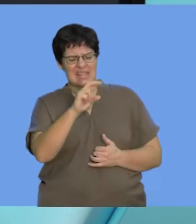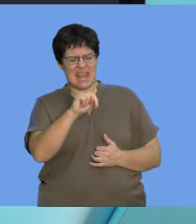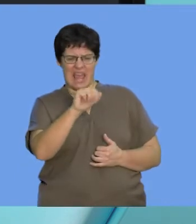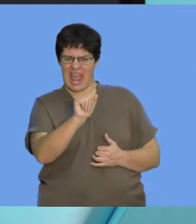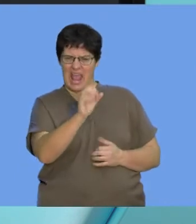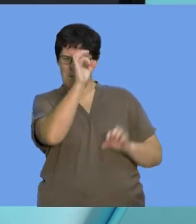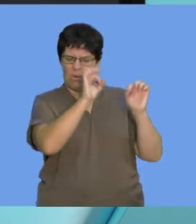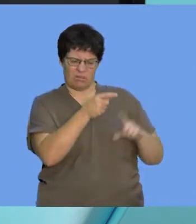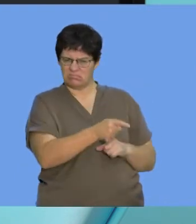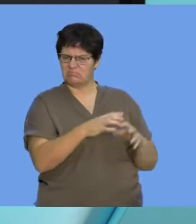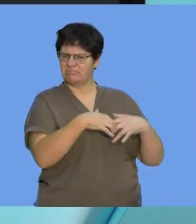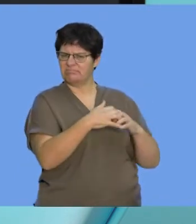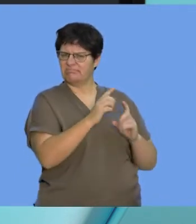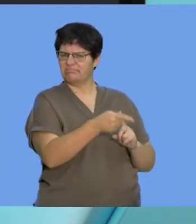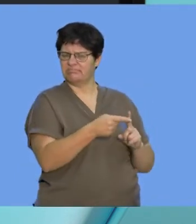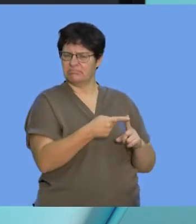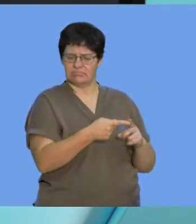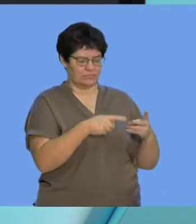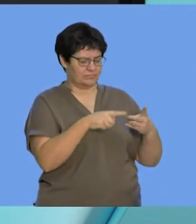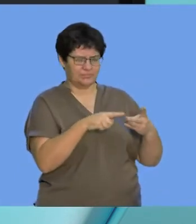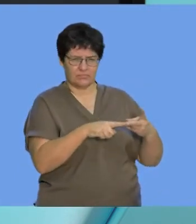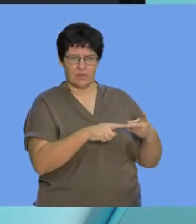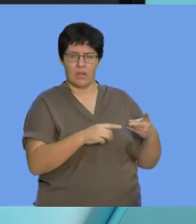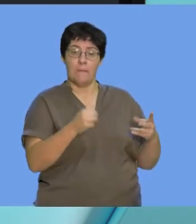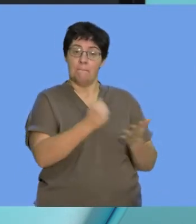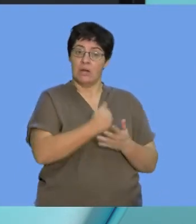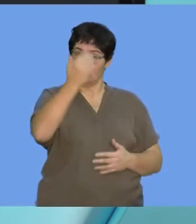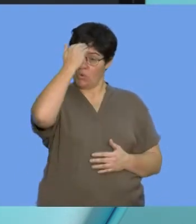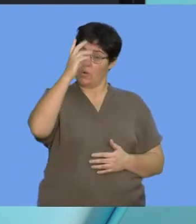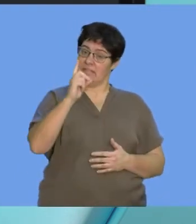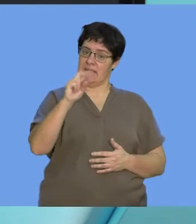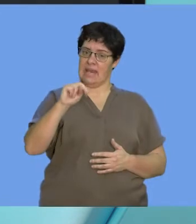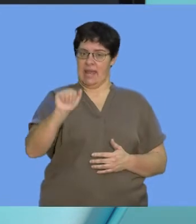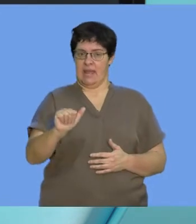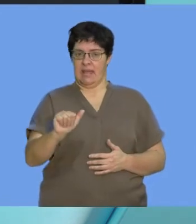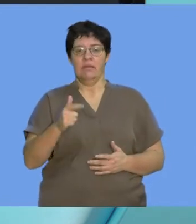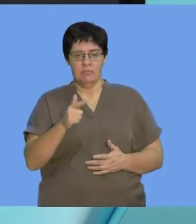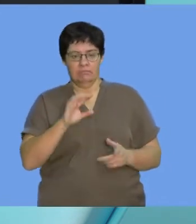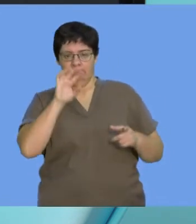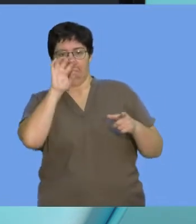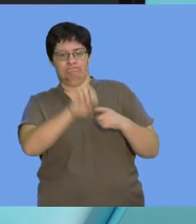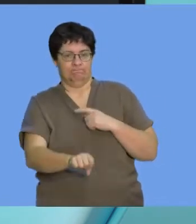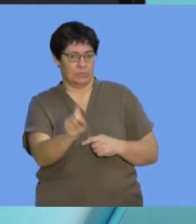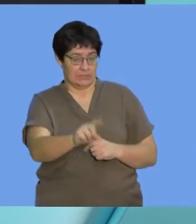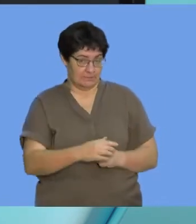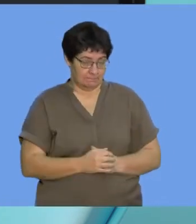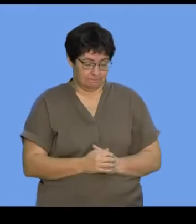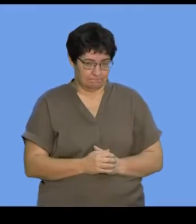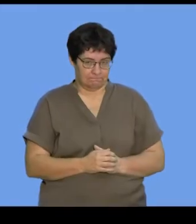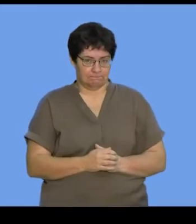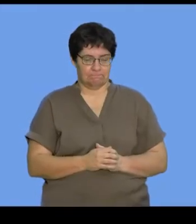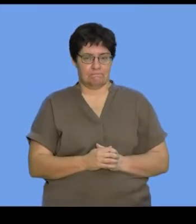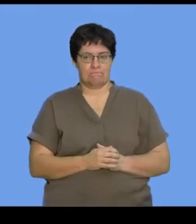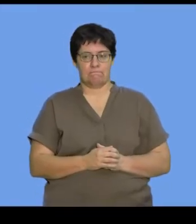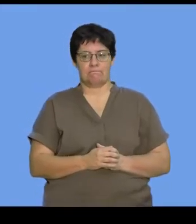made up of? And what does it actually mean for us to know what DNA has been in terms of its discovery? So, let's get straight into